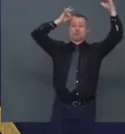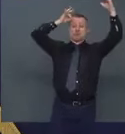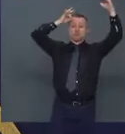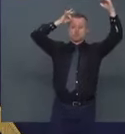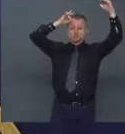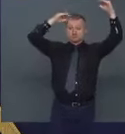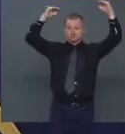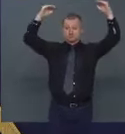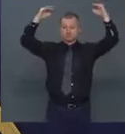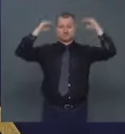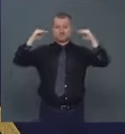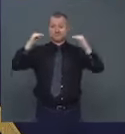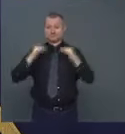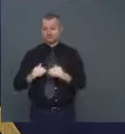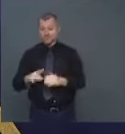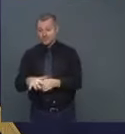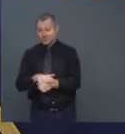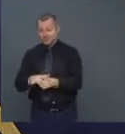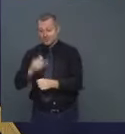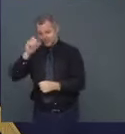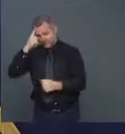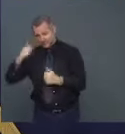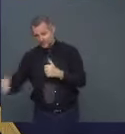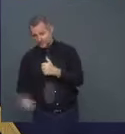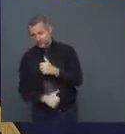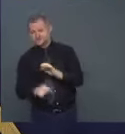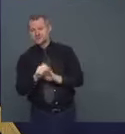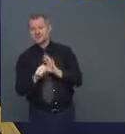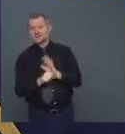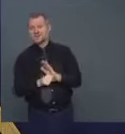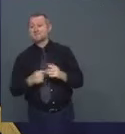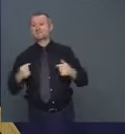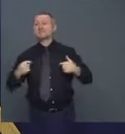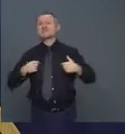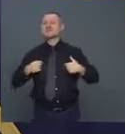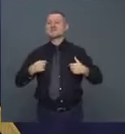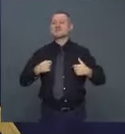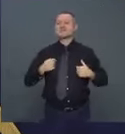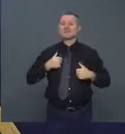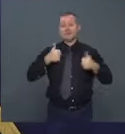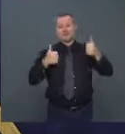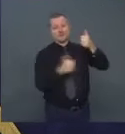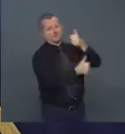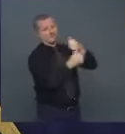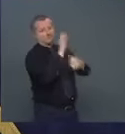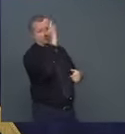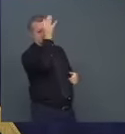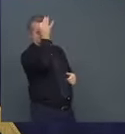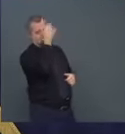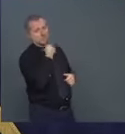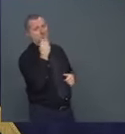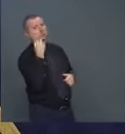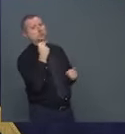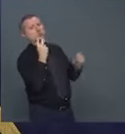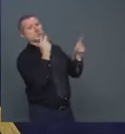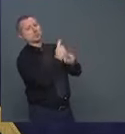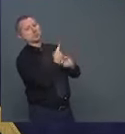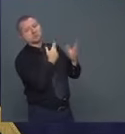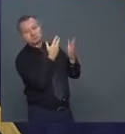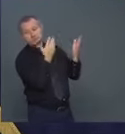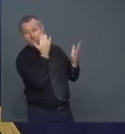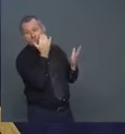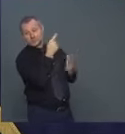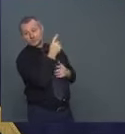are under the state. I'm under the federal government, so I have it worst because Donald Trump